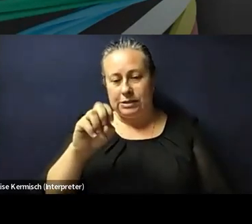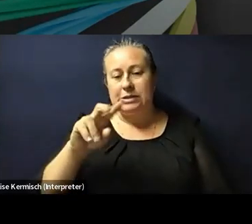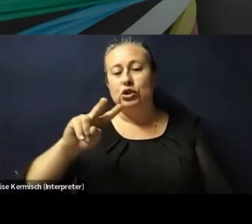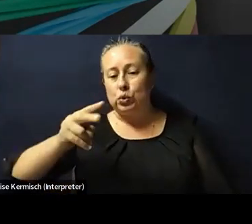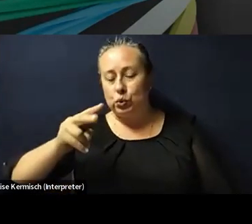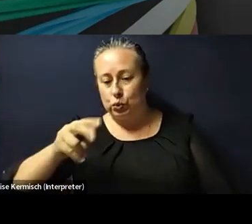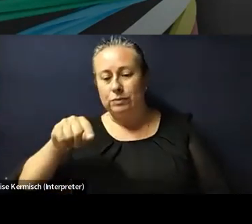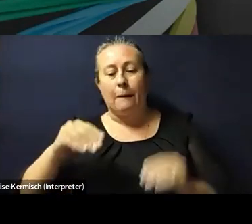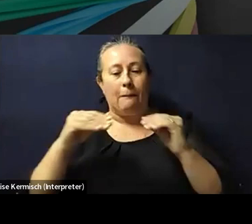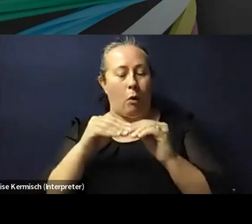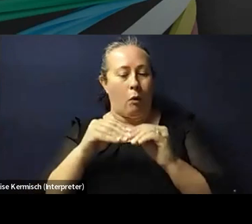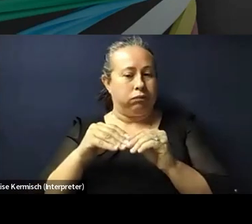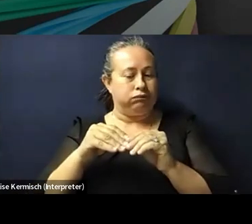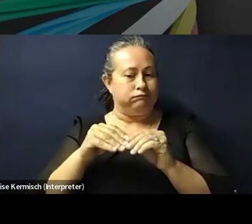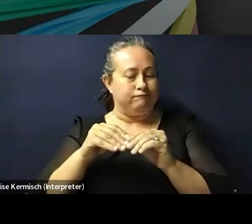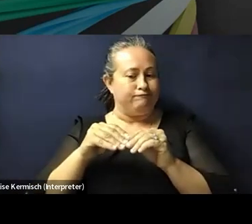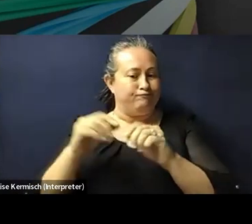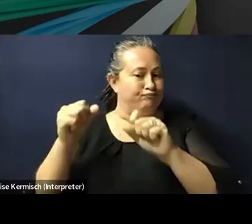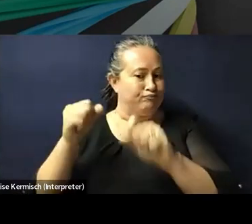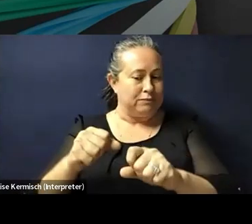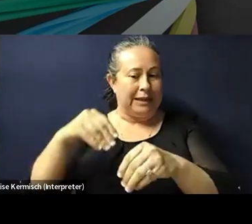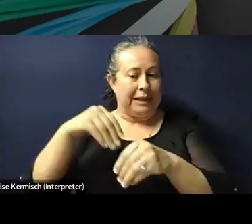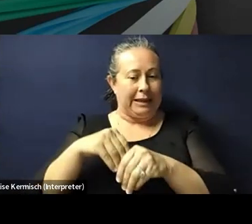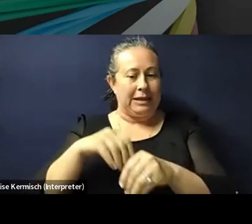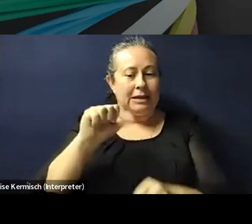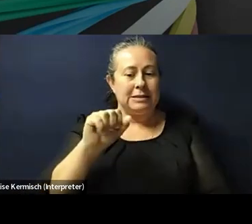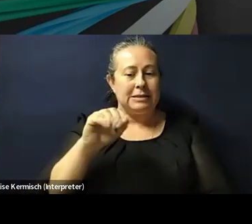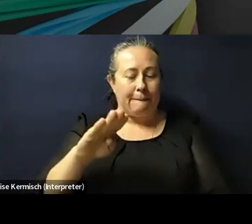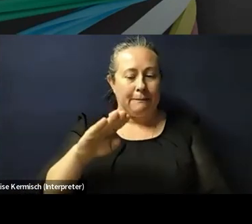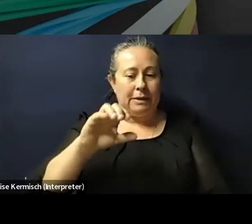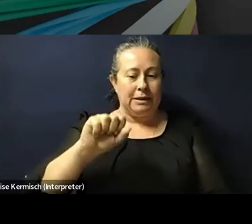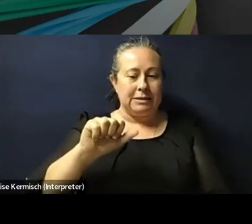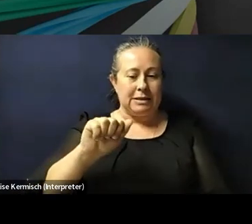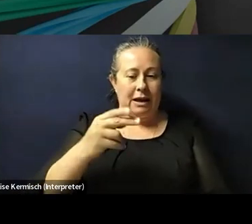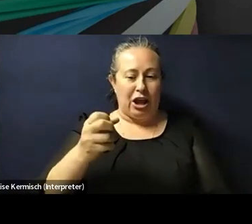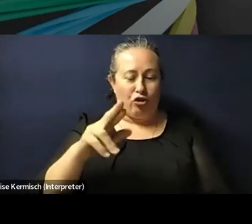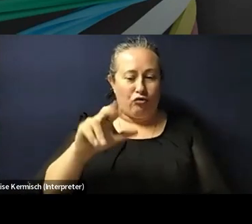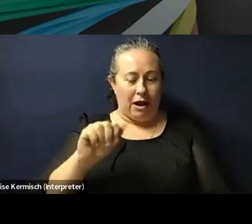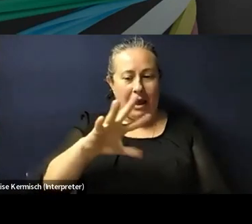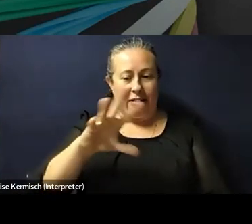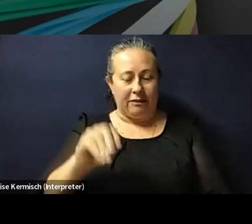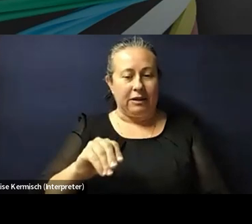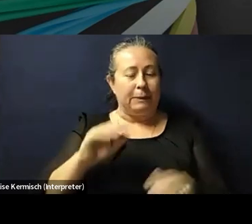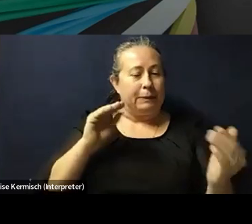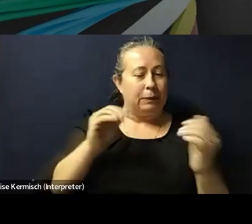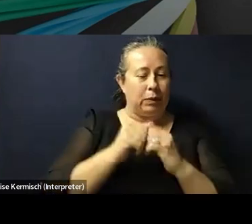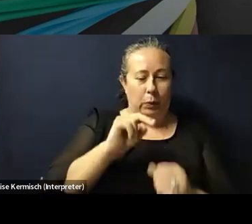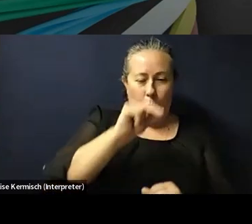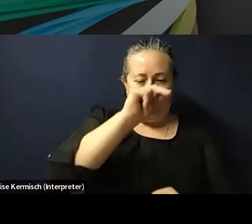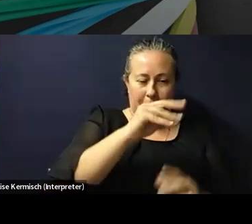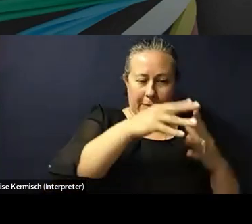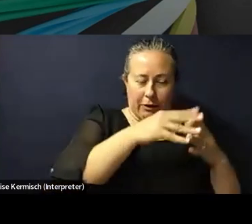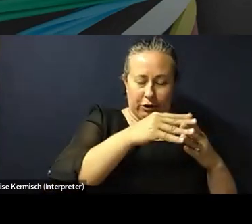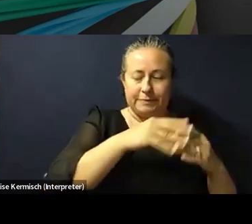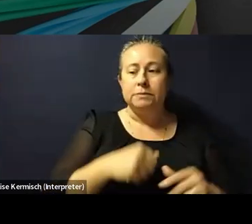far more prevalent in Sub-Saharan Africa than in, say, Europe or North America. And it has